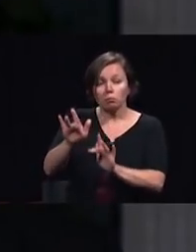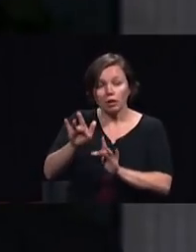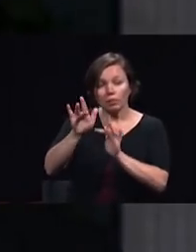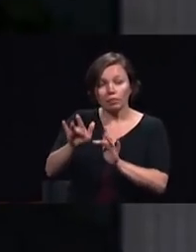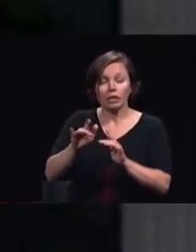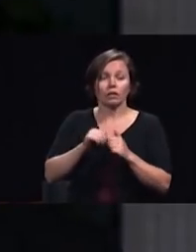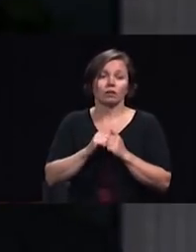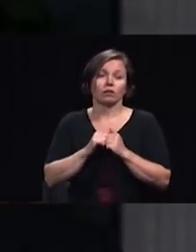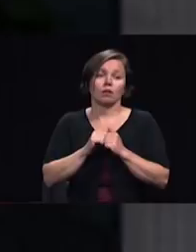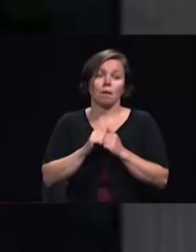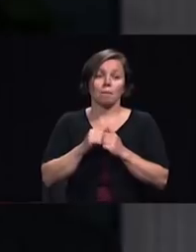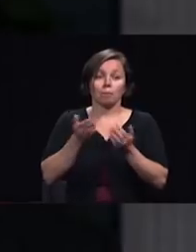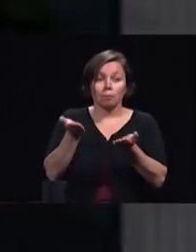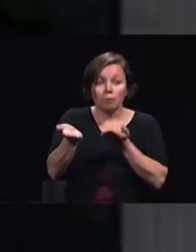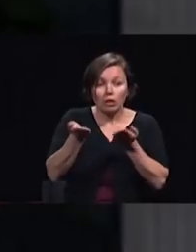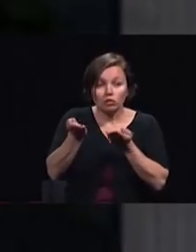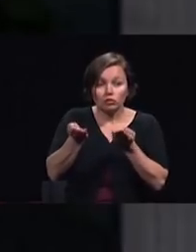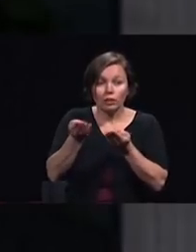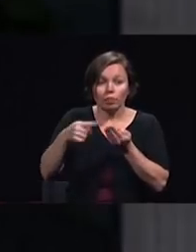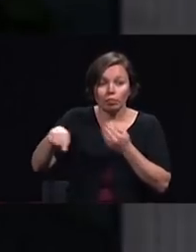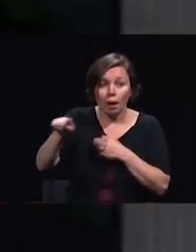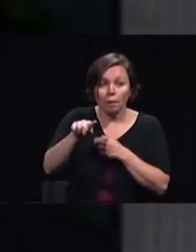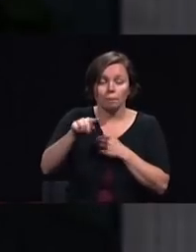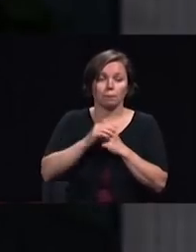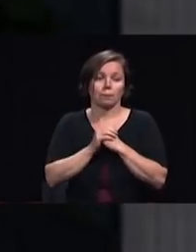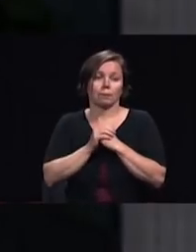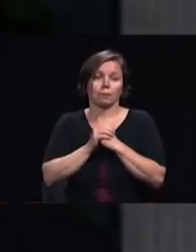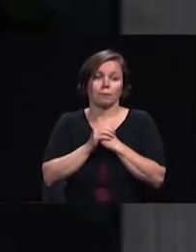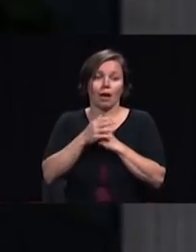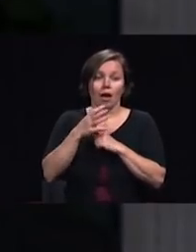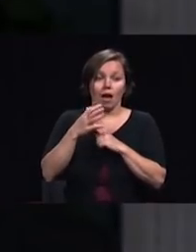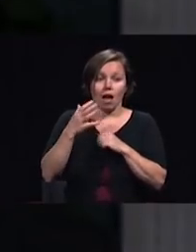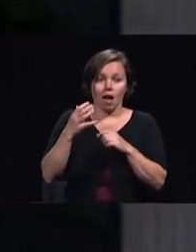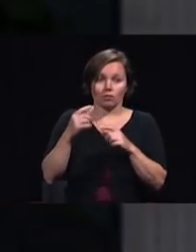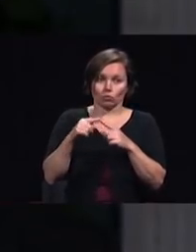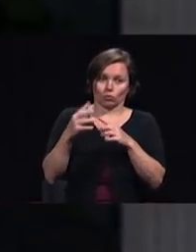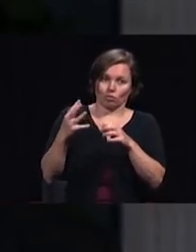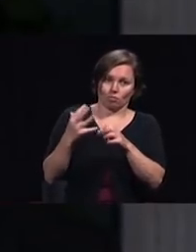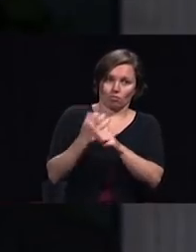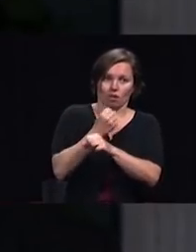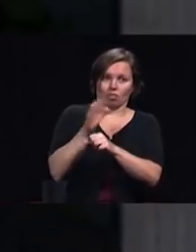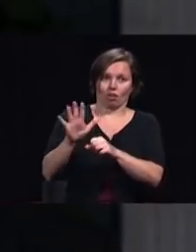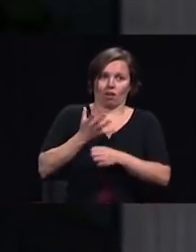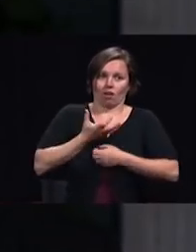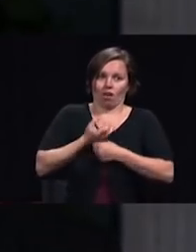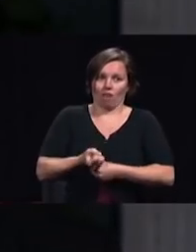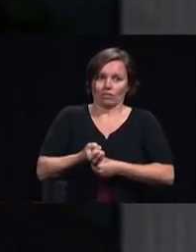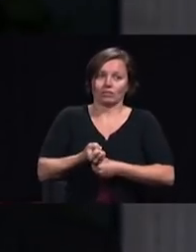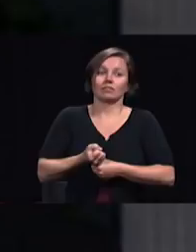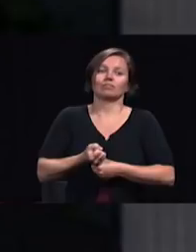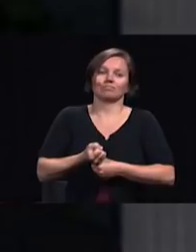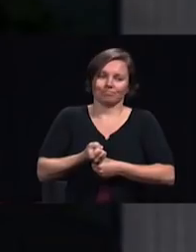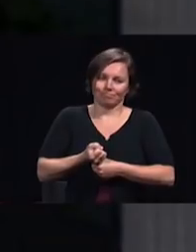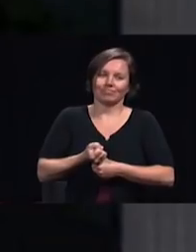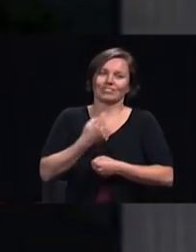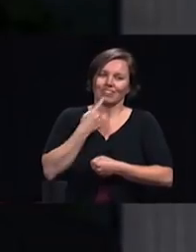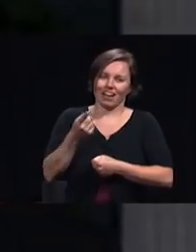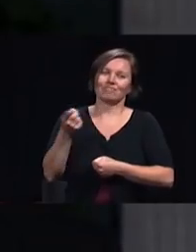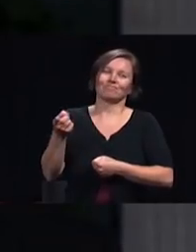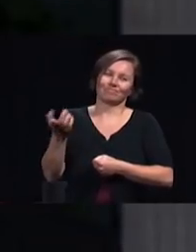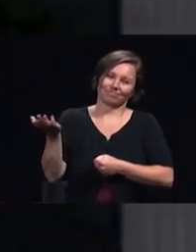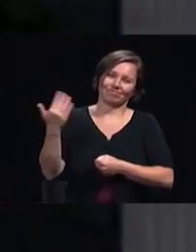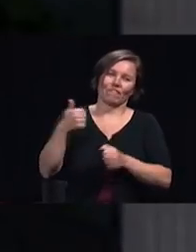their confidence and then he bade them follow me it is our desire to follow